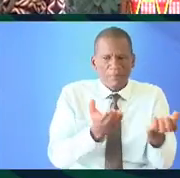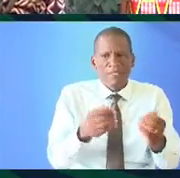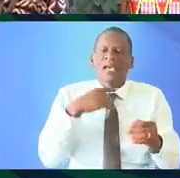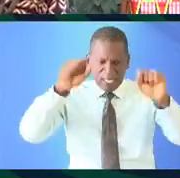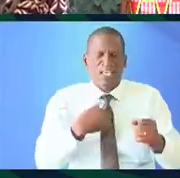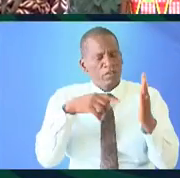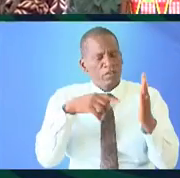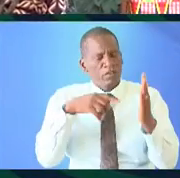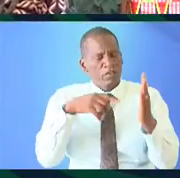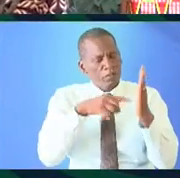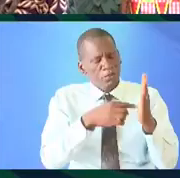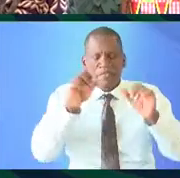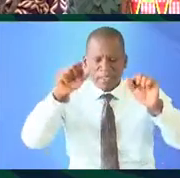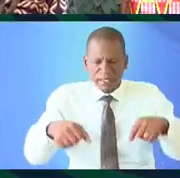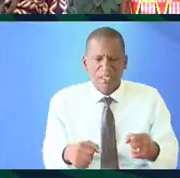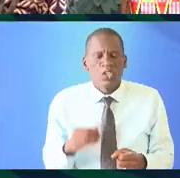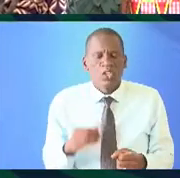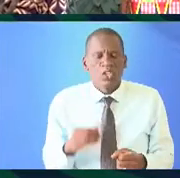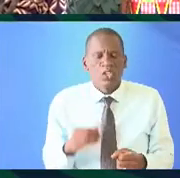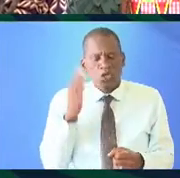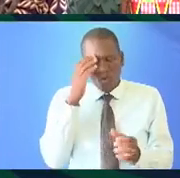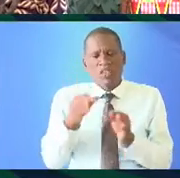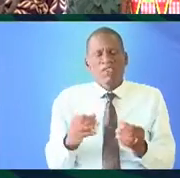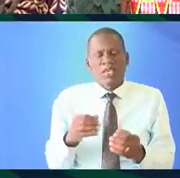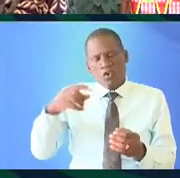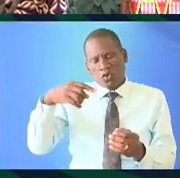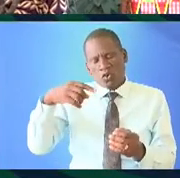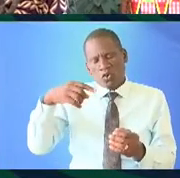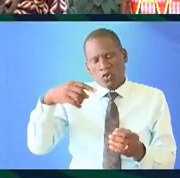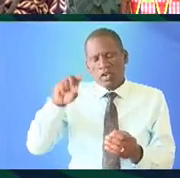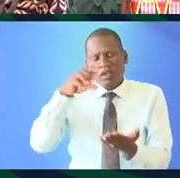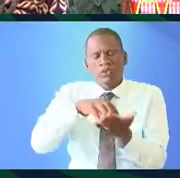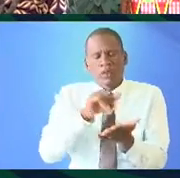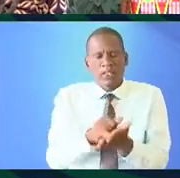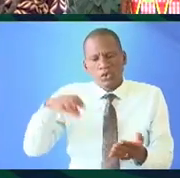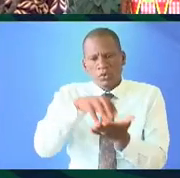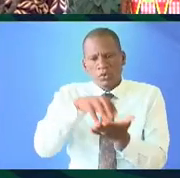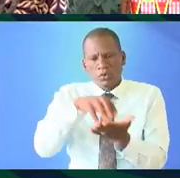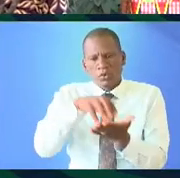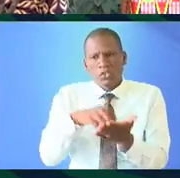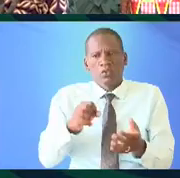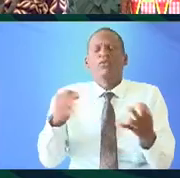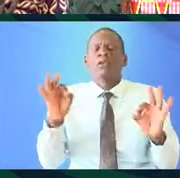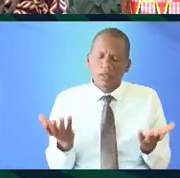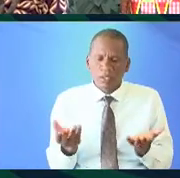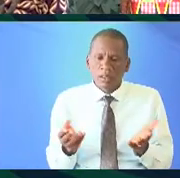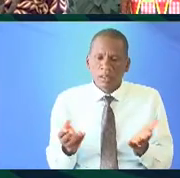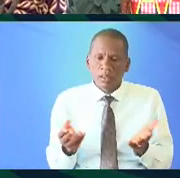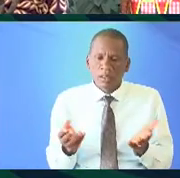yes she has a point you know if the ideal position is that it should be free